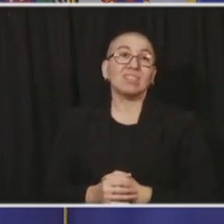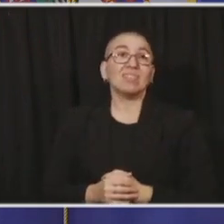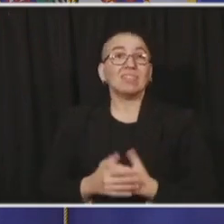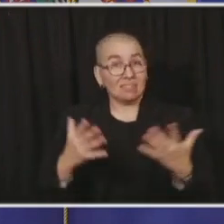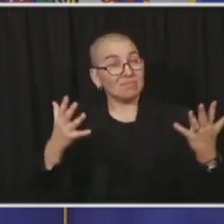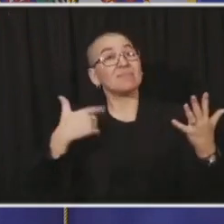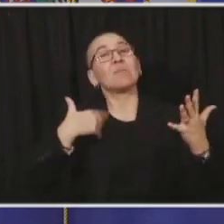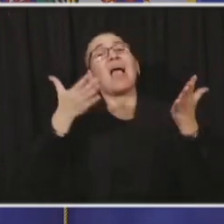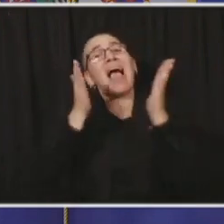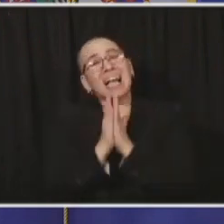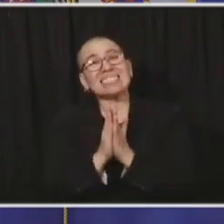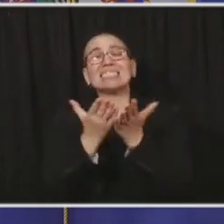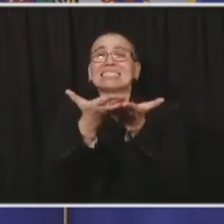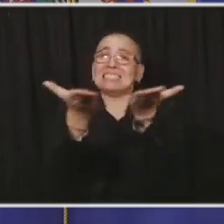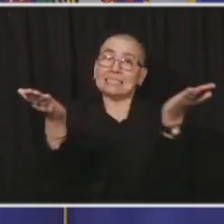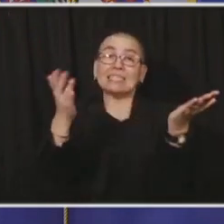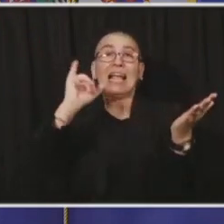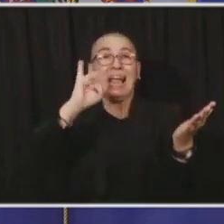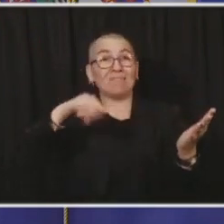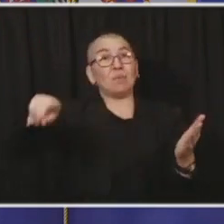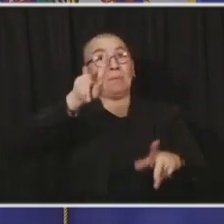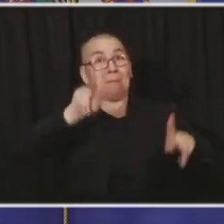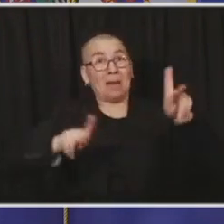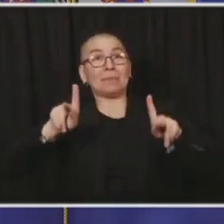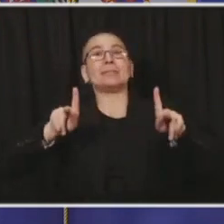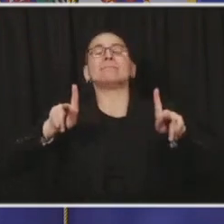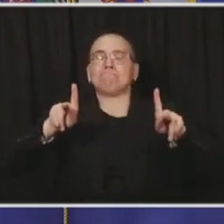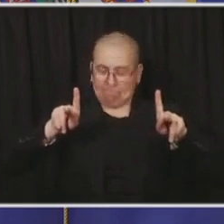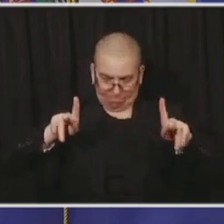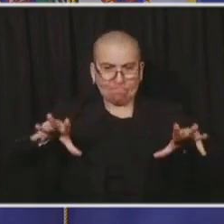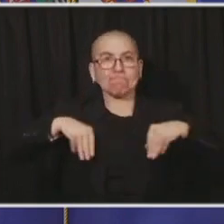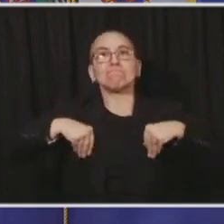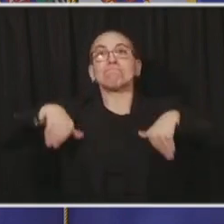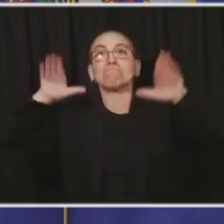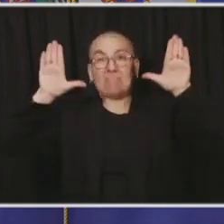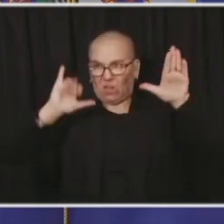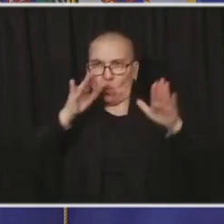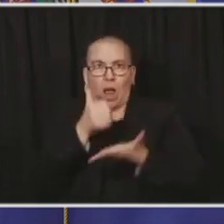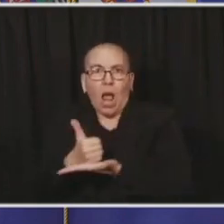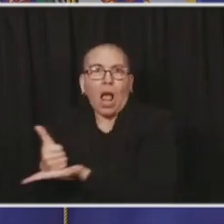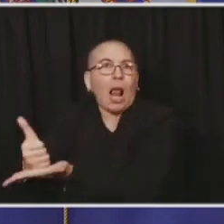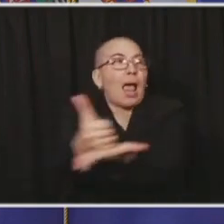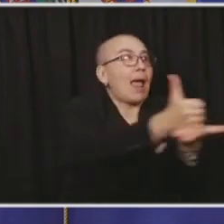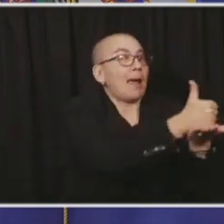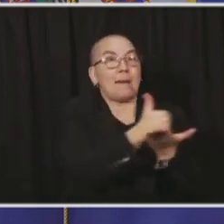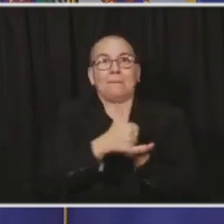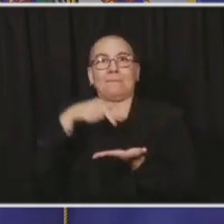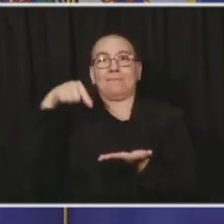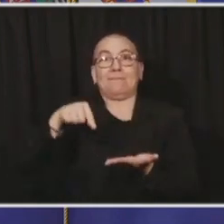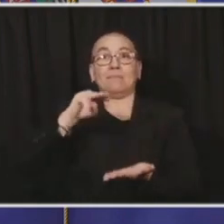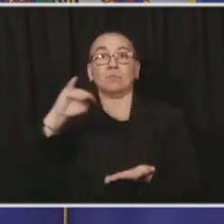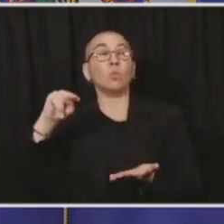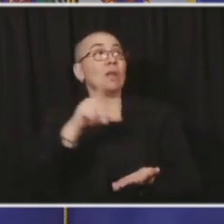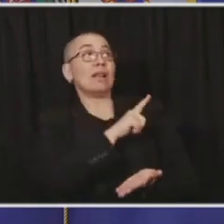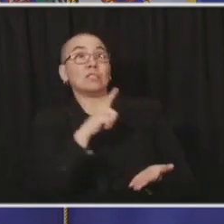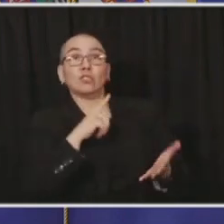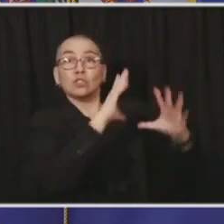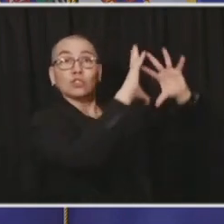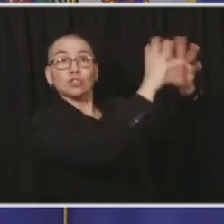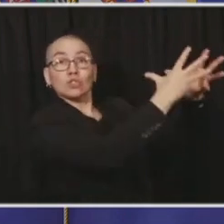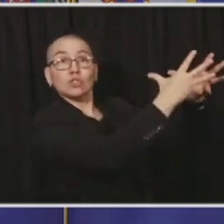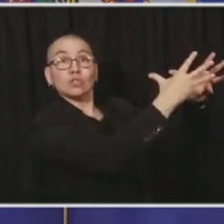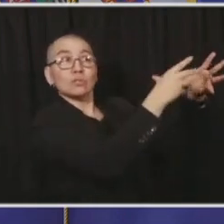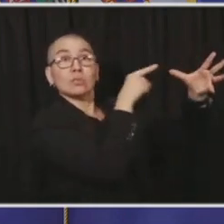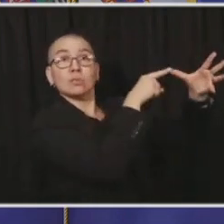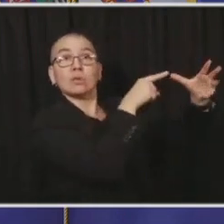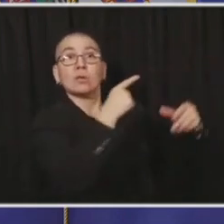as neighbors need to be prepared to help them. And that's what the legislature did this week in a nearly quarter billion dollar package of relief specifically aimed at